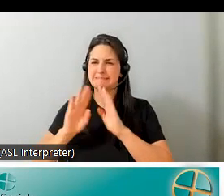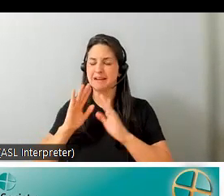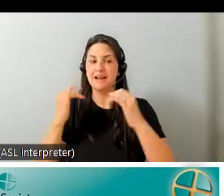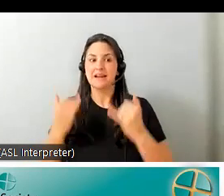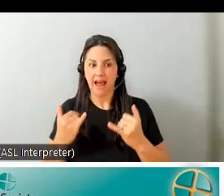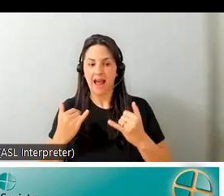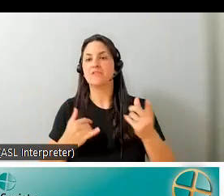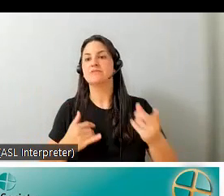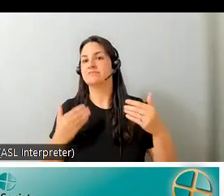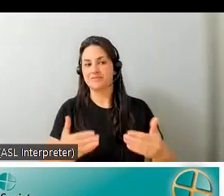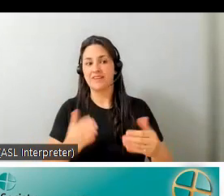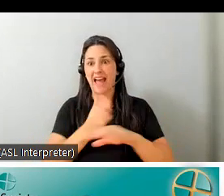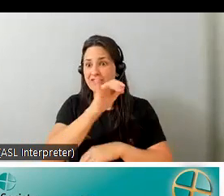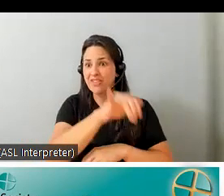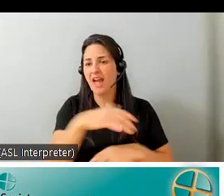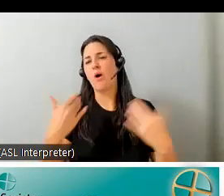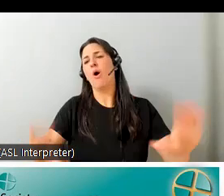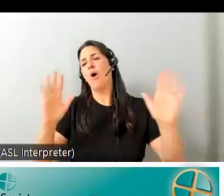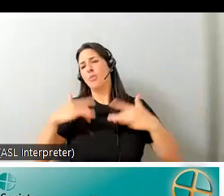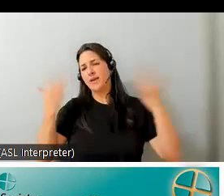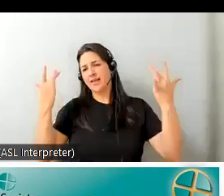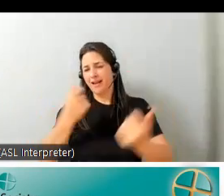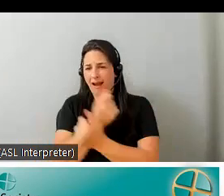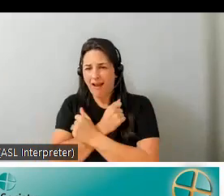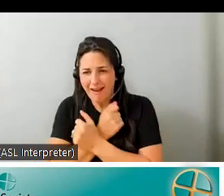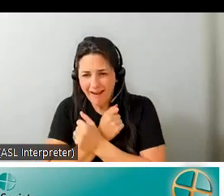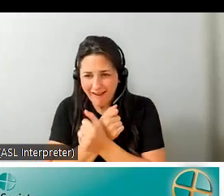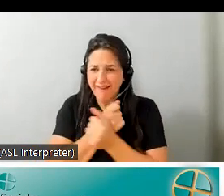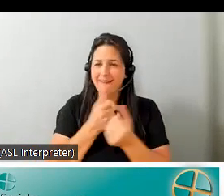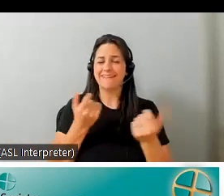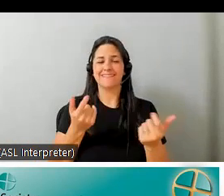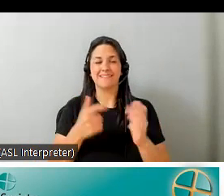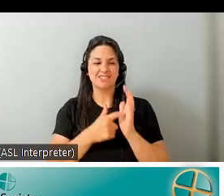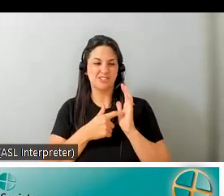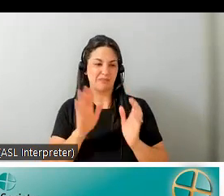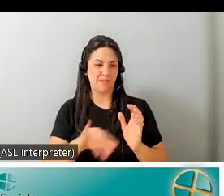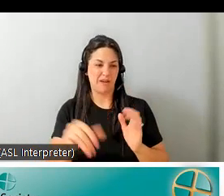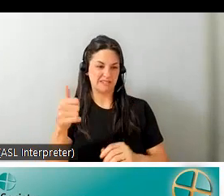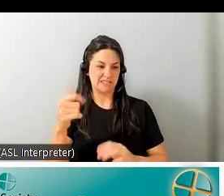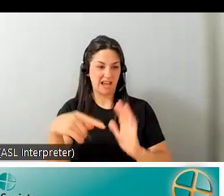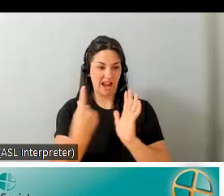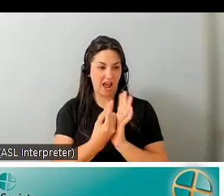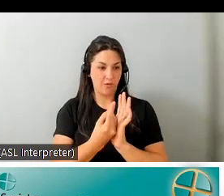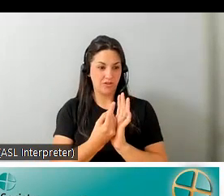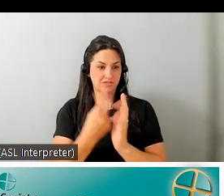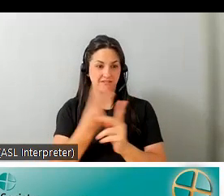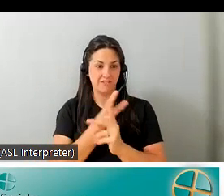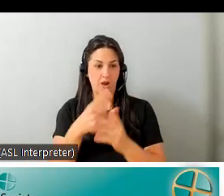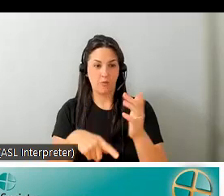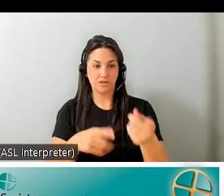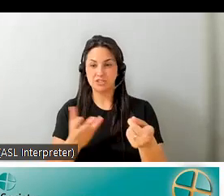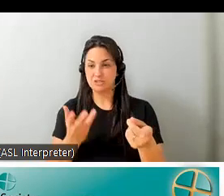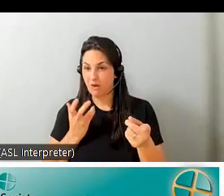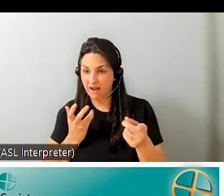we had a hug after that and it it took me about 10 hours to figure out what she really wanted